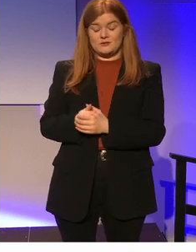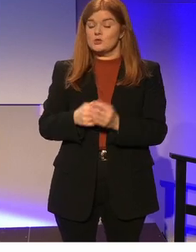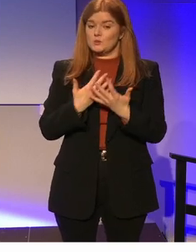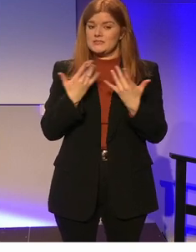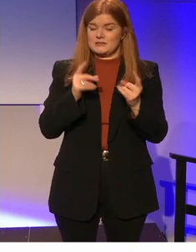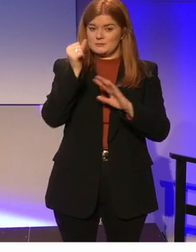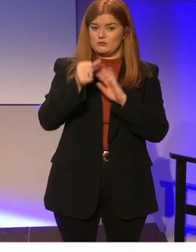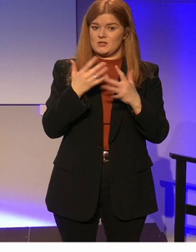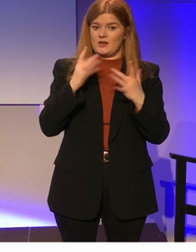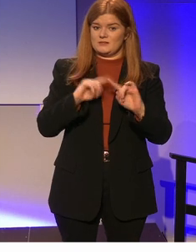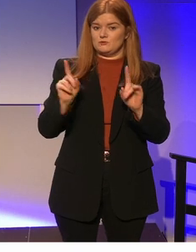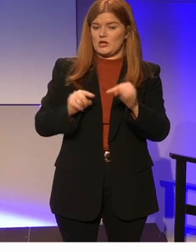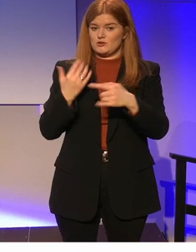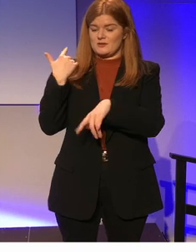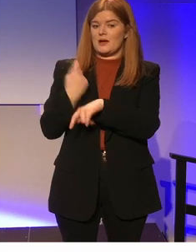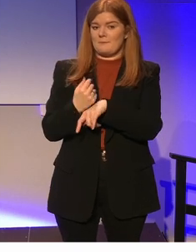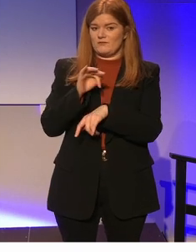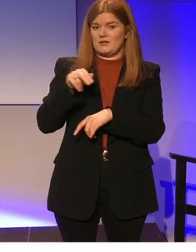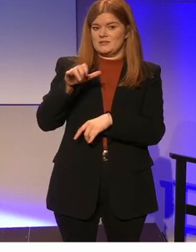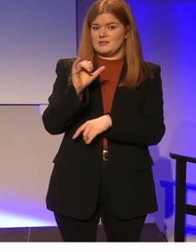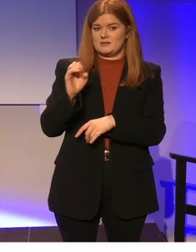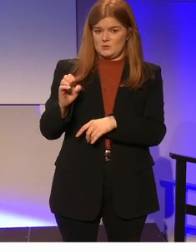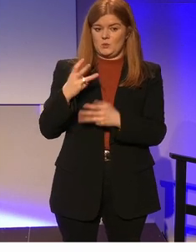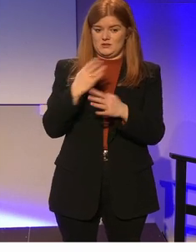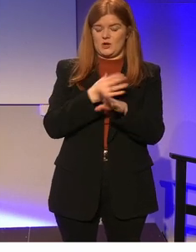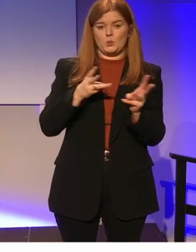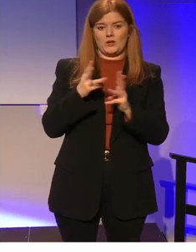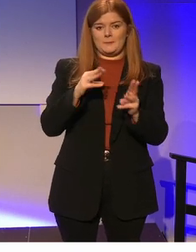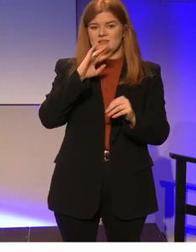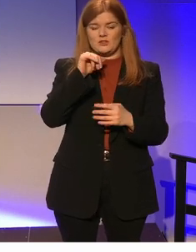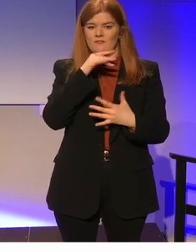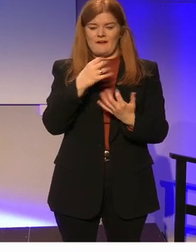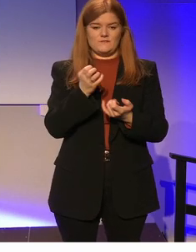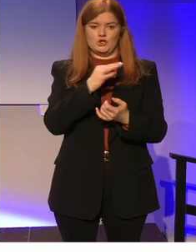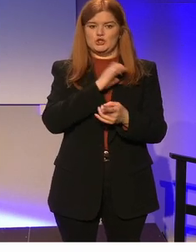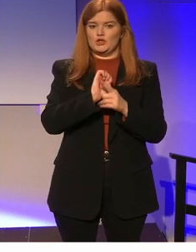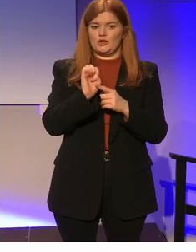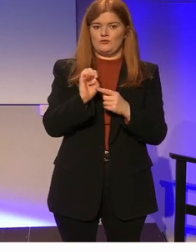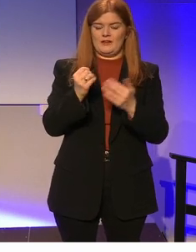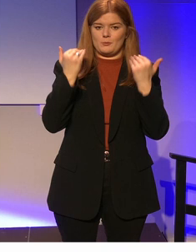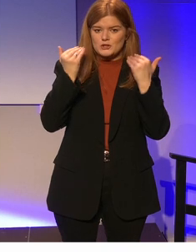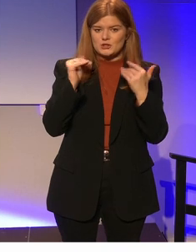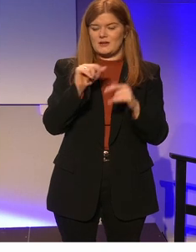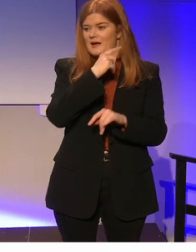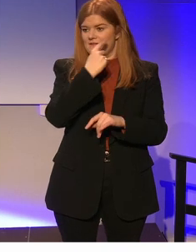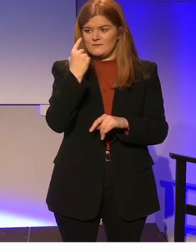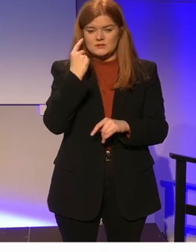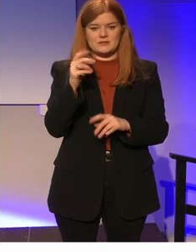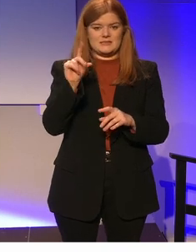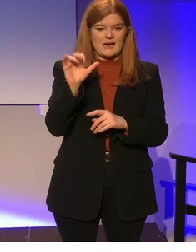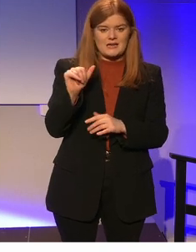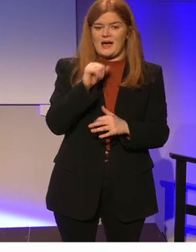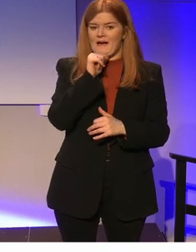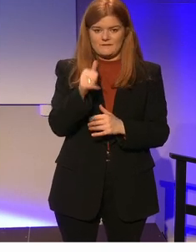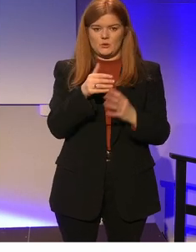arose for the NCSE at that time as it began its work. And these were the absence of accurate baseline demographic and prevalence data in